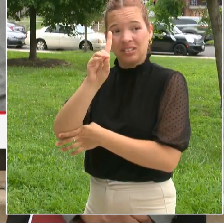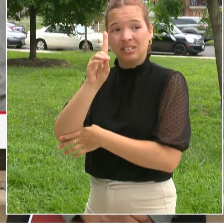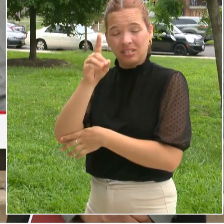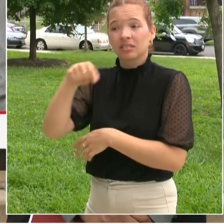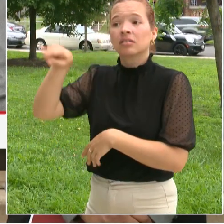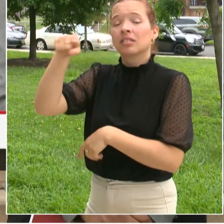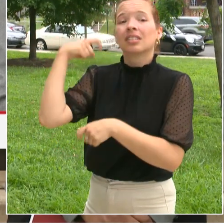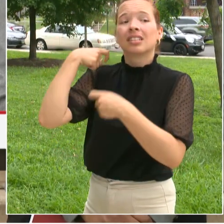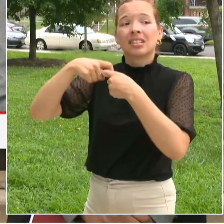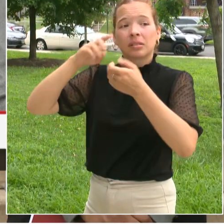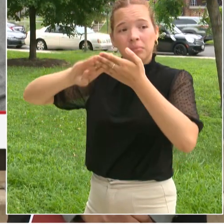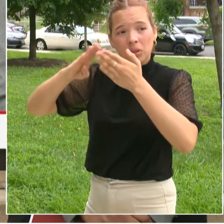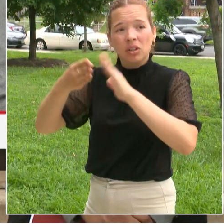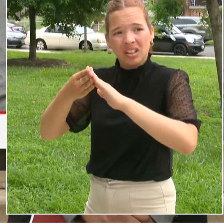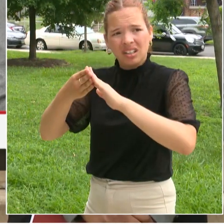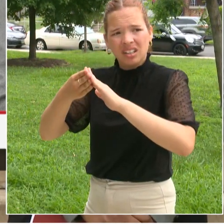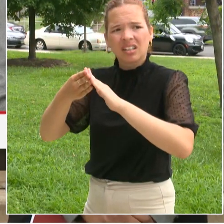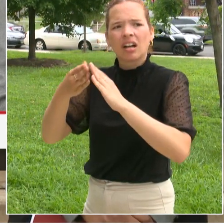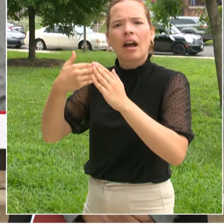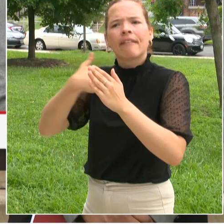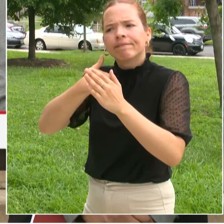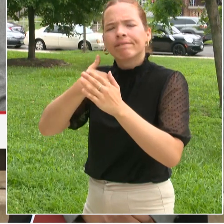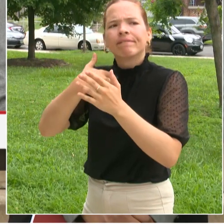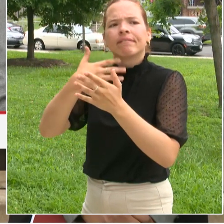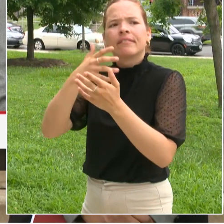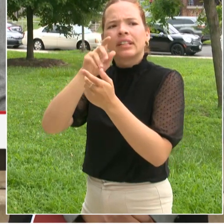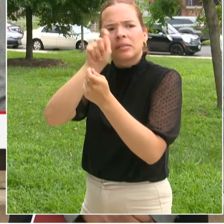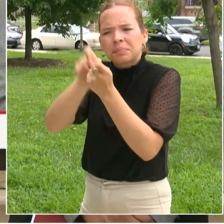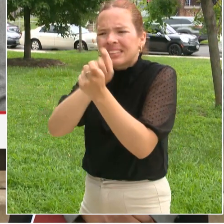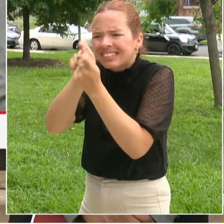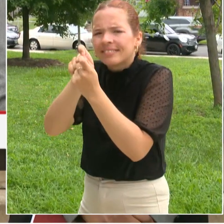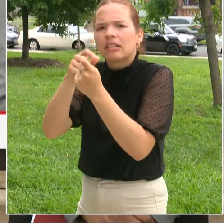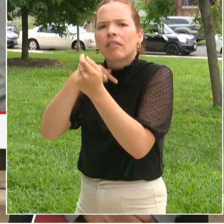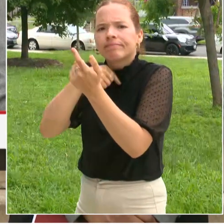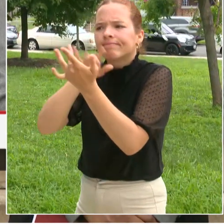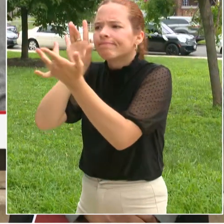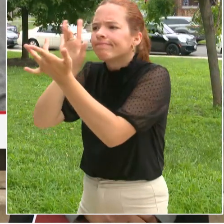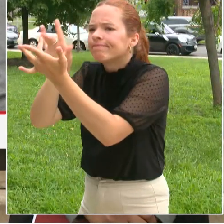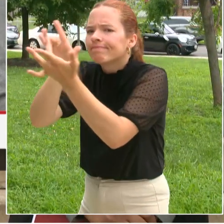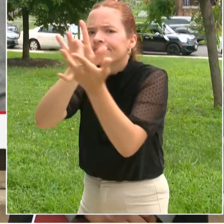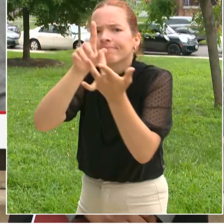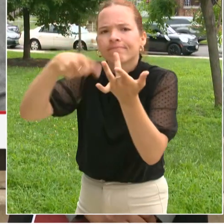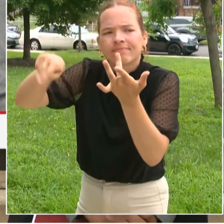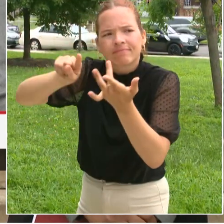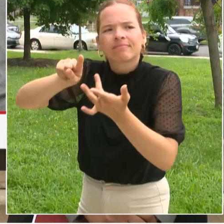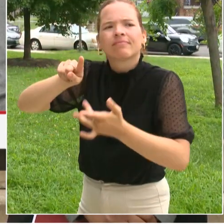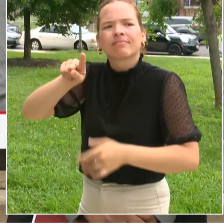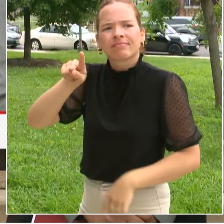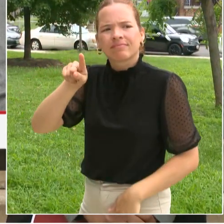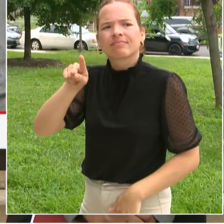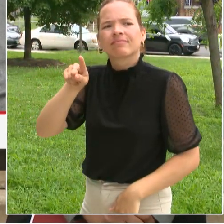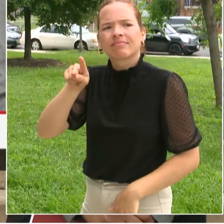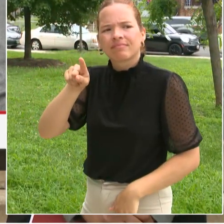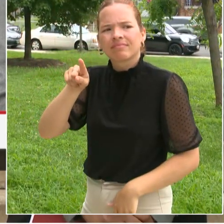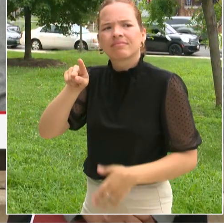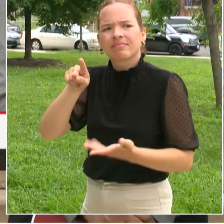you seeing less skepticism now or do you find that you still have things to overcome there and what's working?